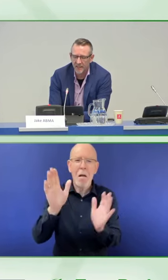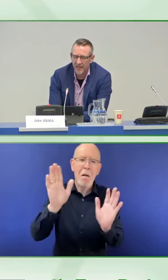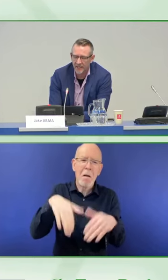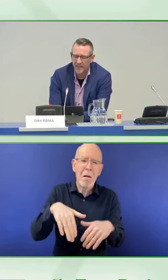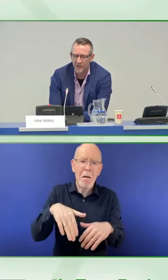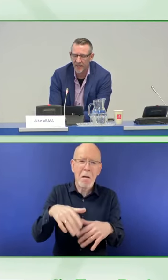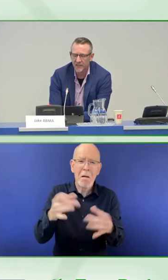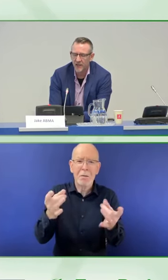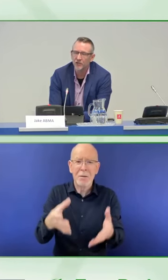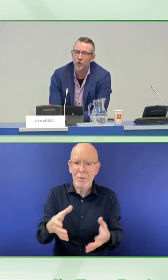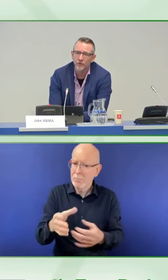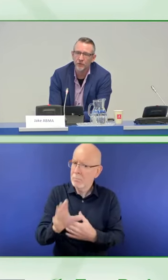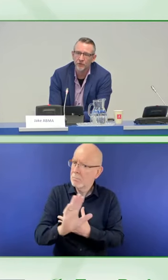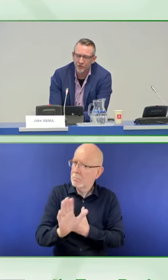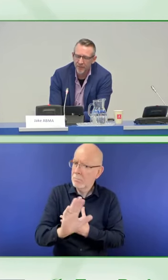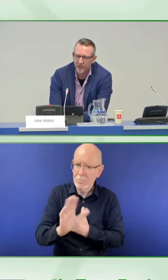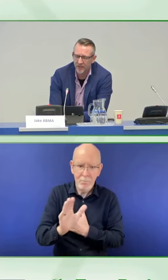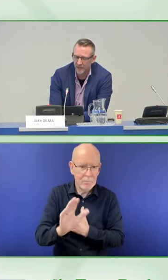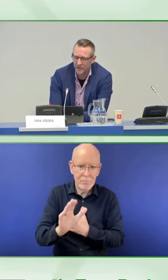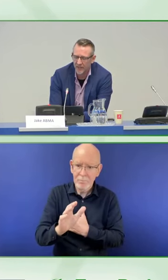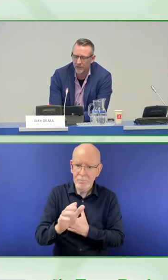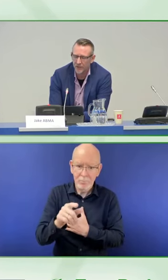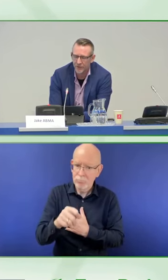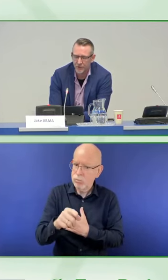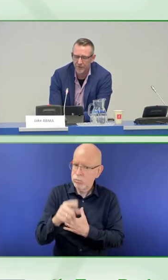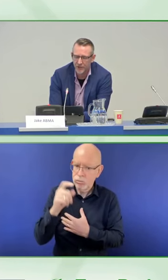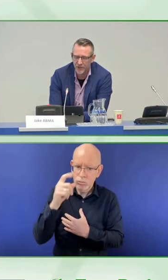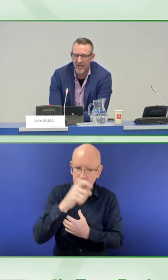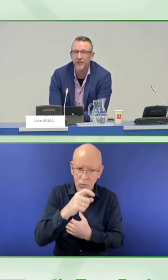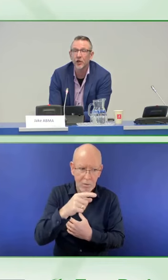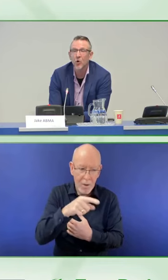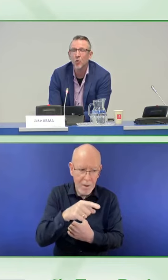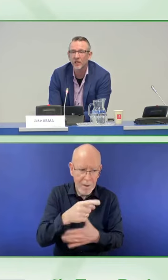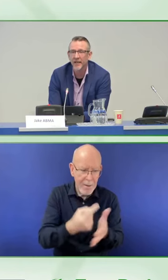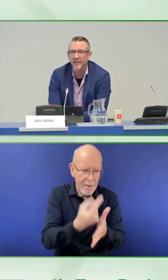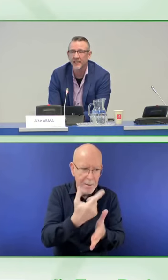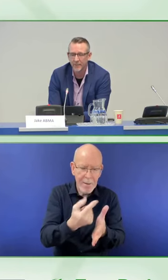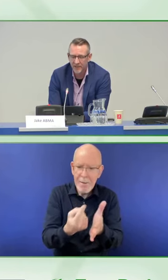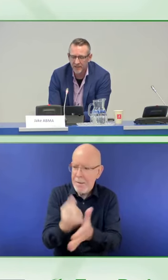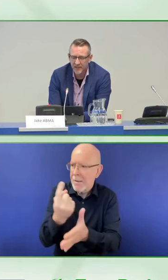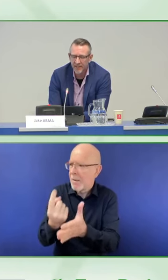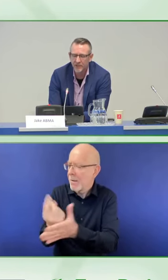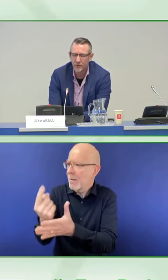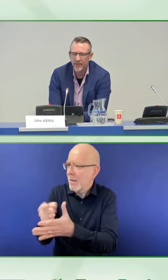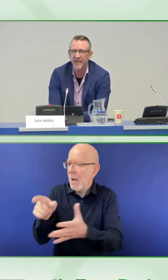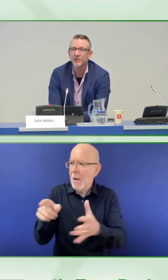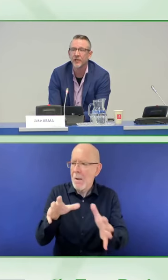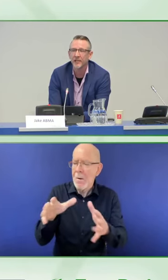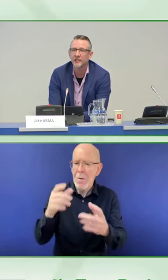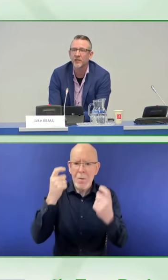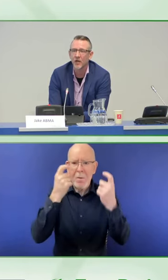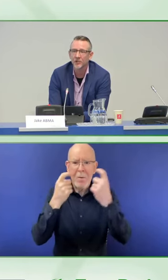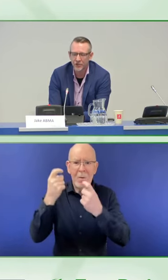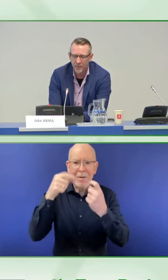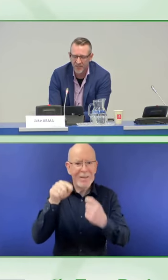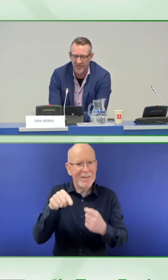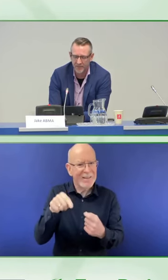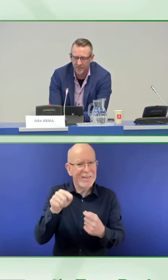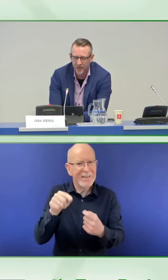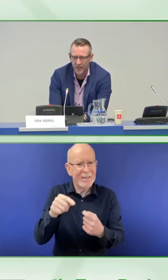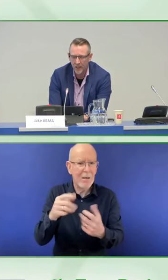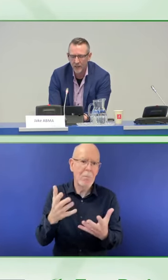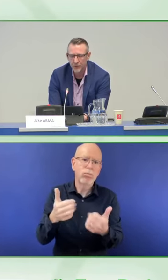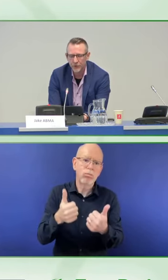organization has the great task of contributing to inclusive services, and no one excepted needs to be educated on the